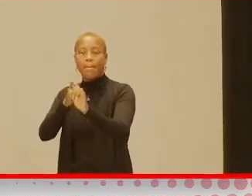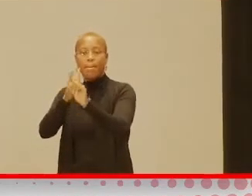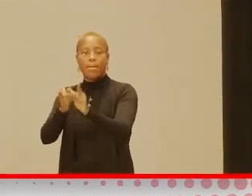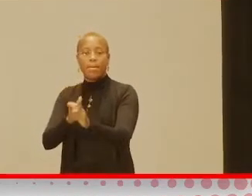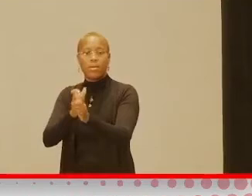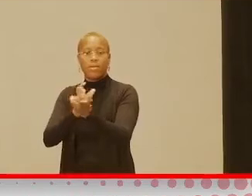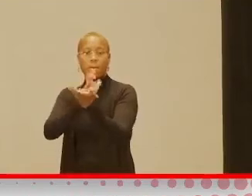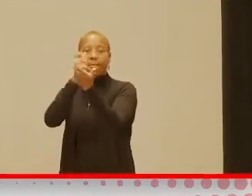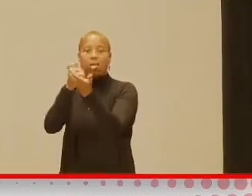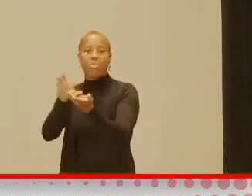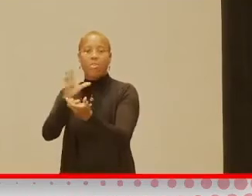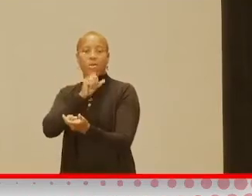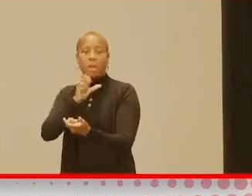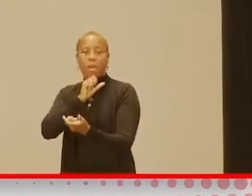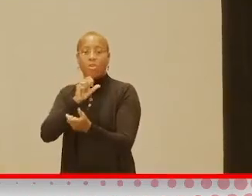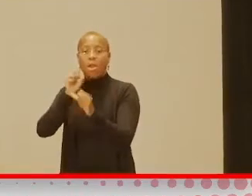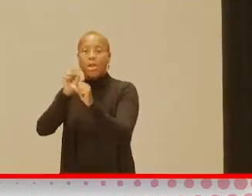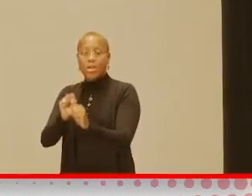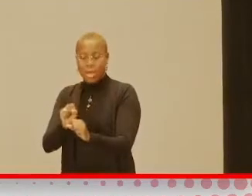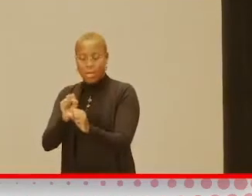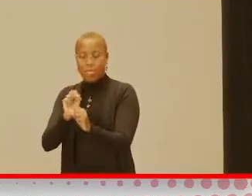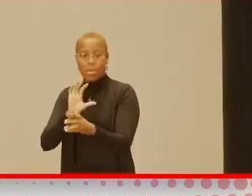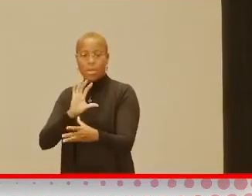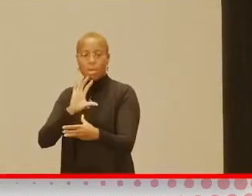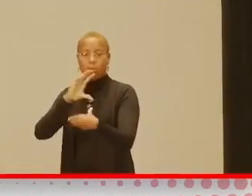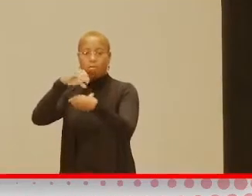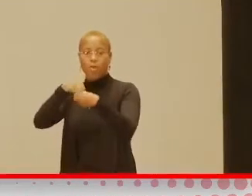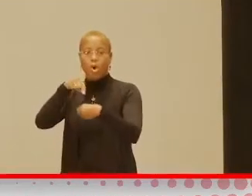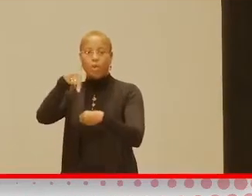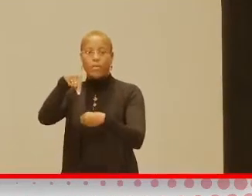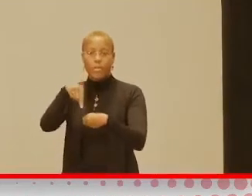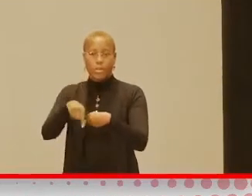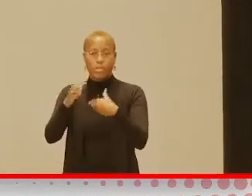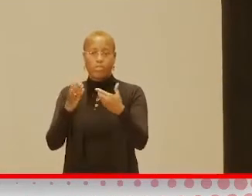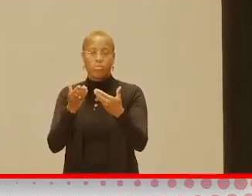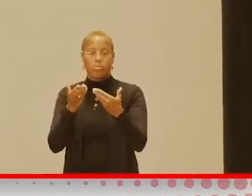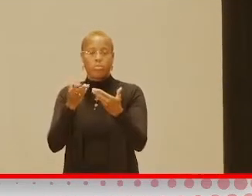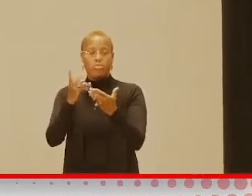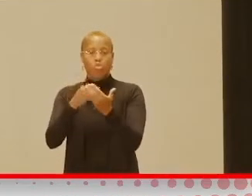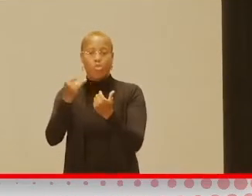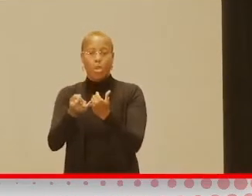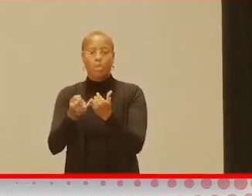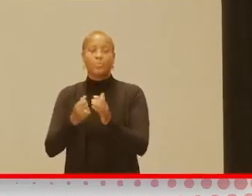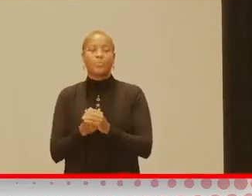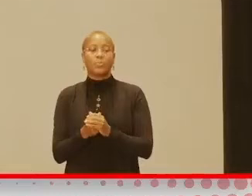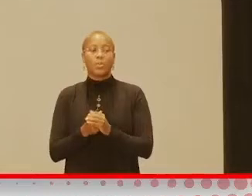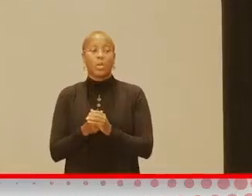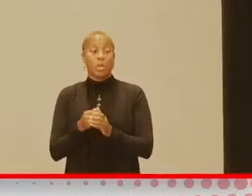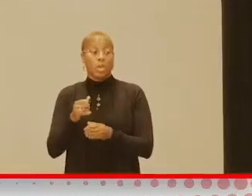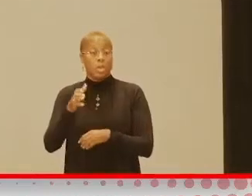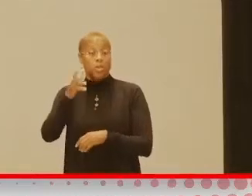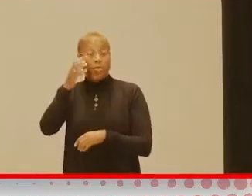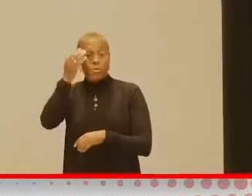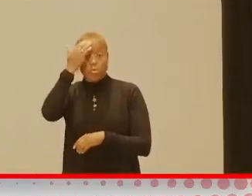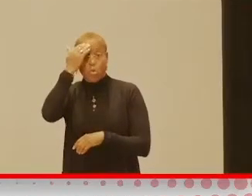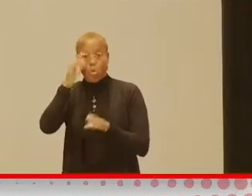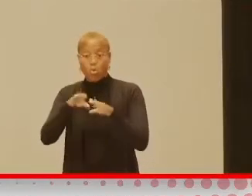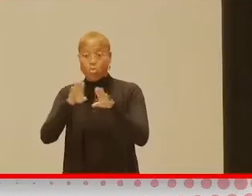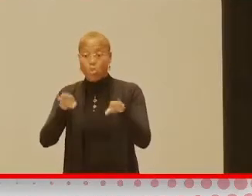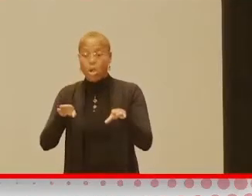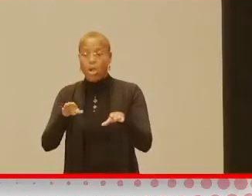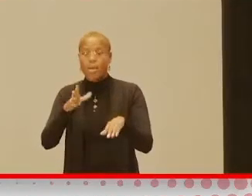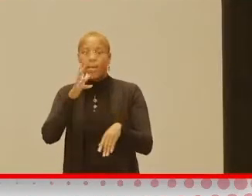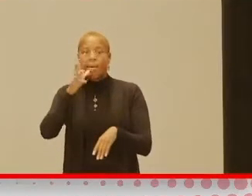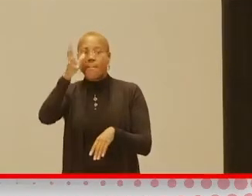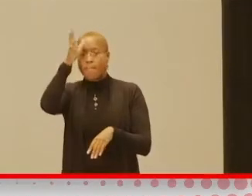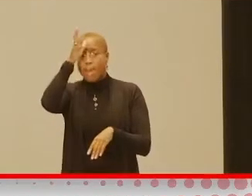can be eligible and get services under our program. So if you know a child, parents can